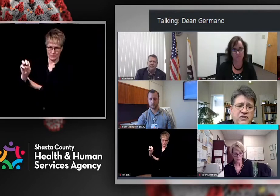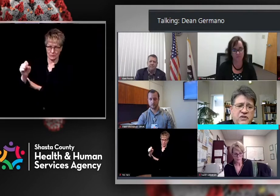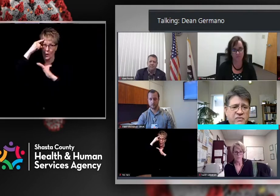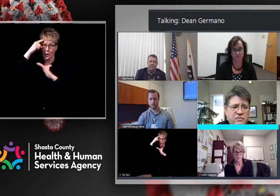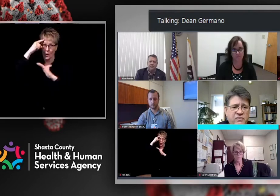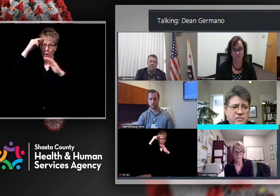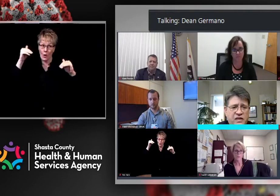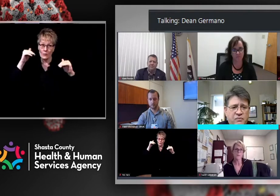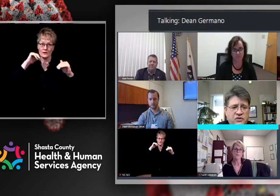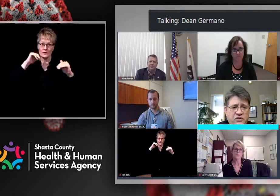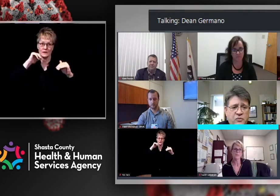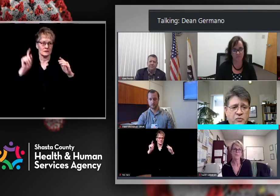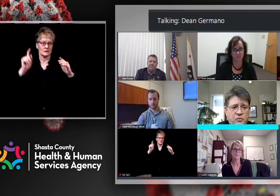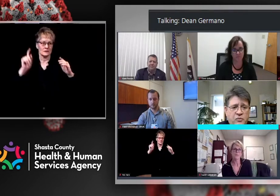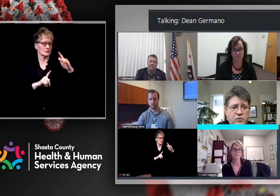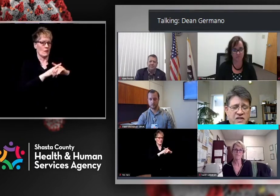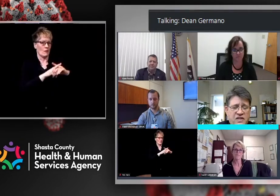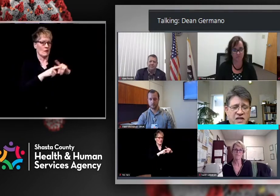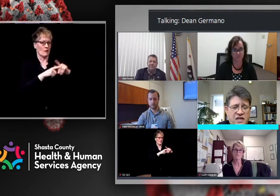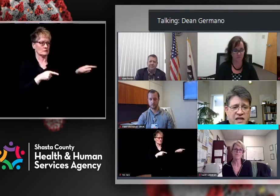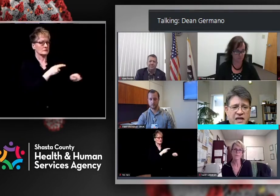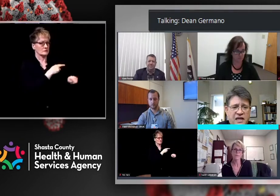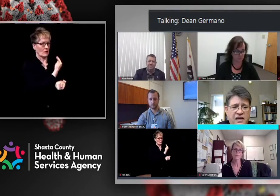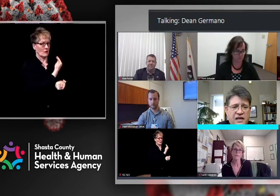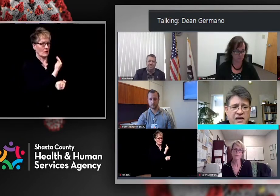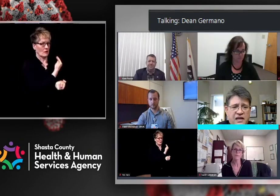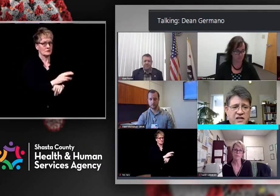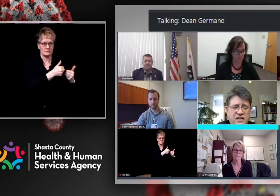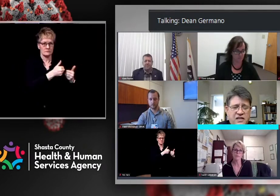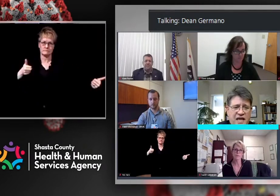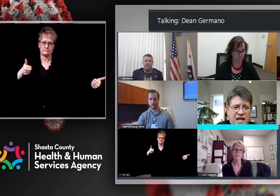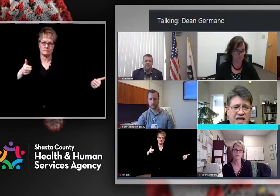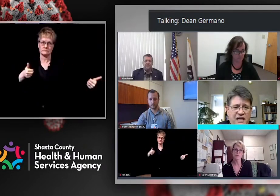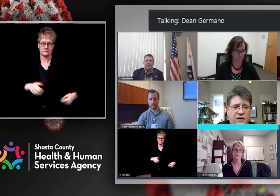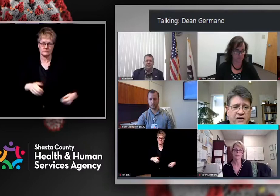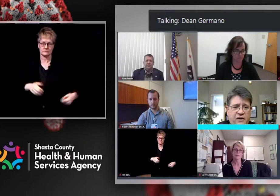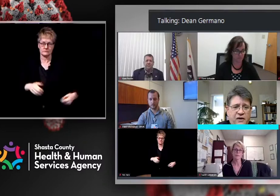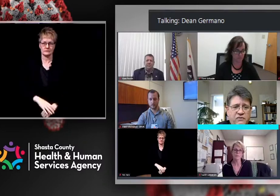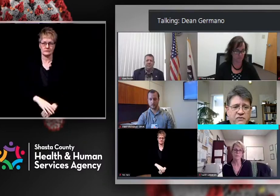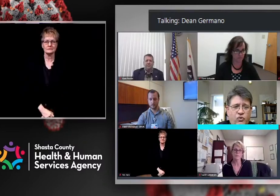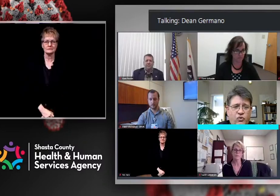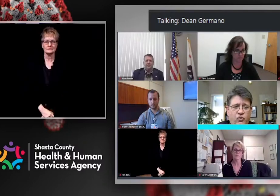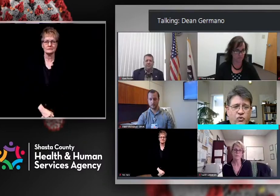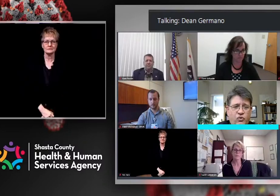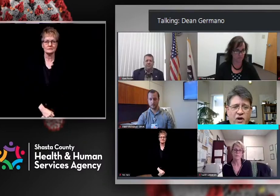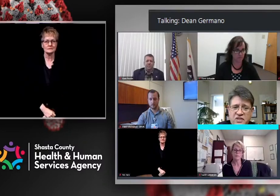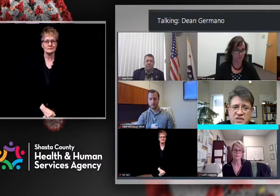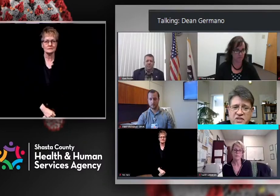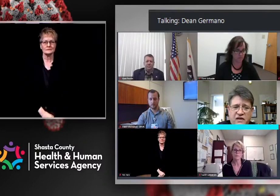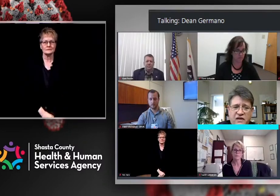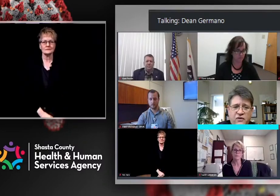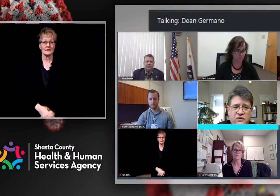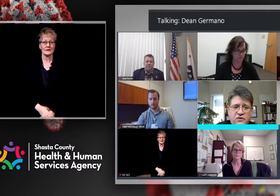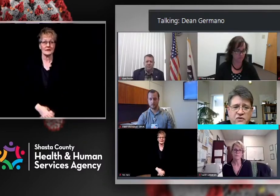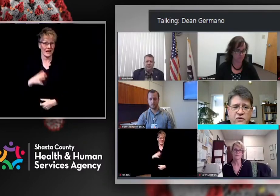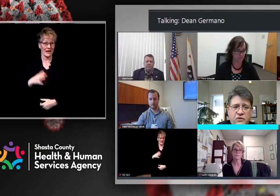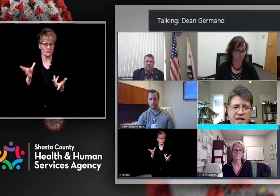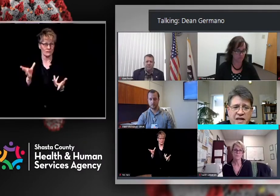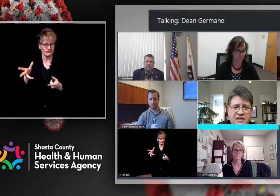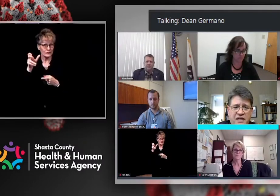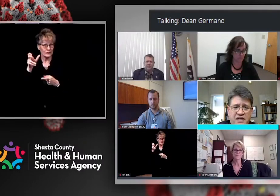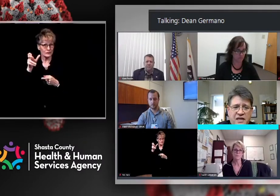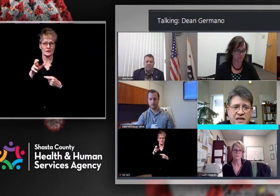Dr. Ranstrom, yesterday at the Board of Supervisors said that across the state, about 12% of those who are